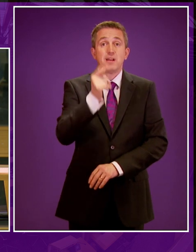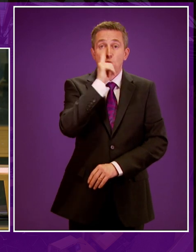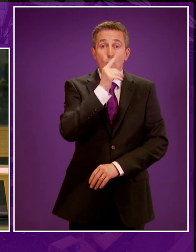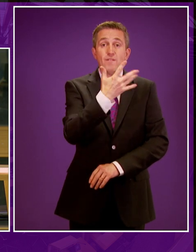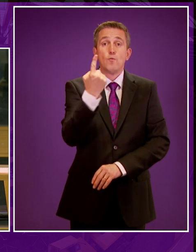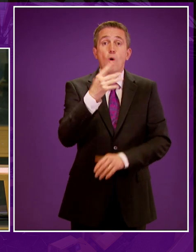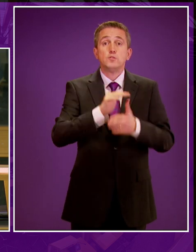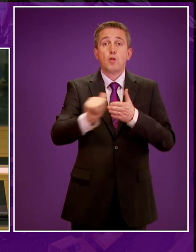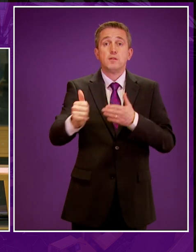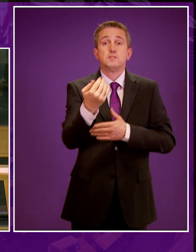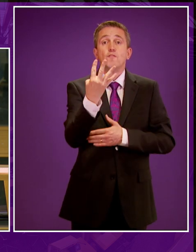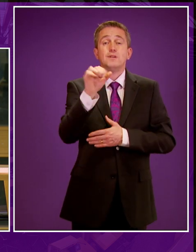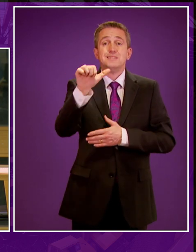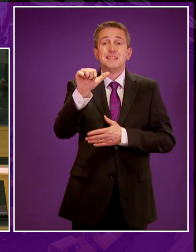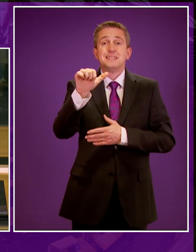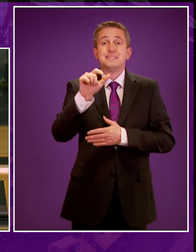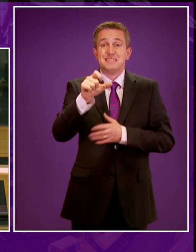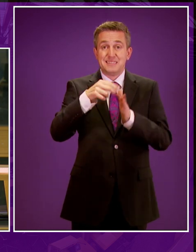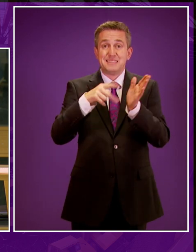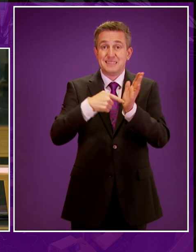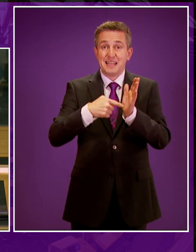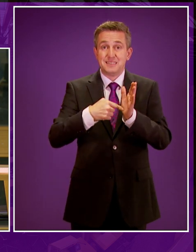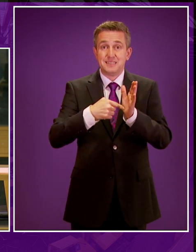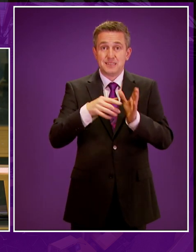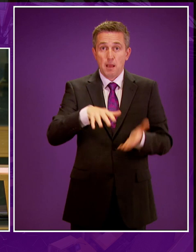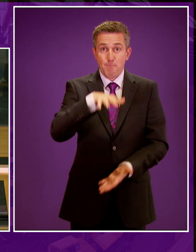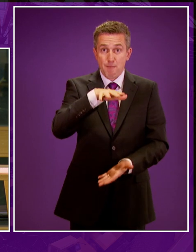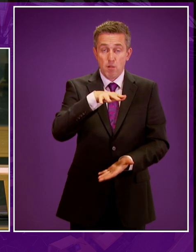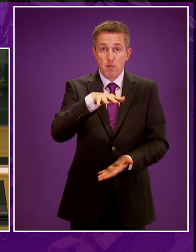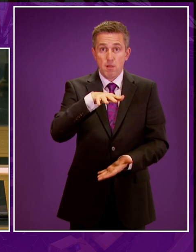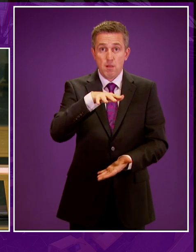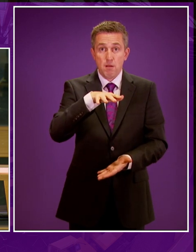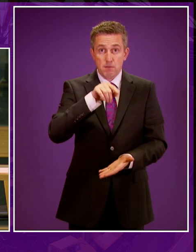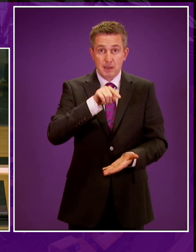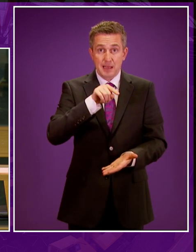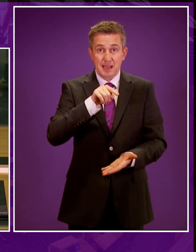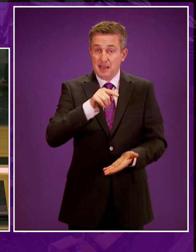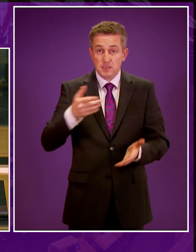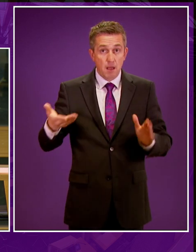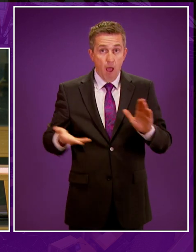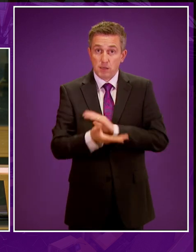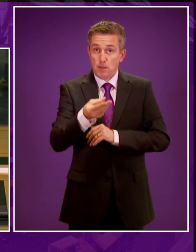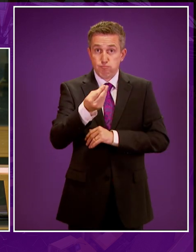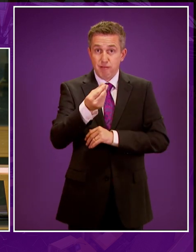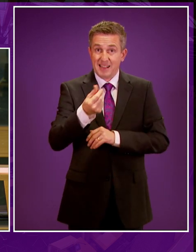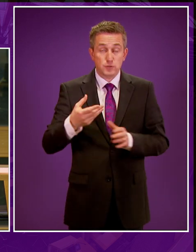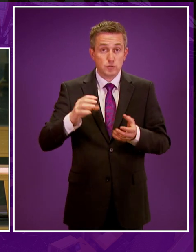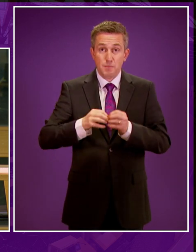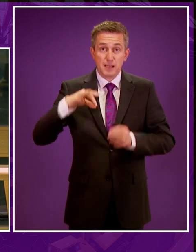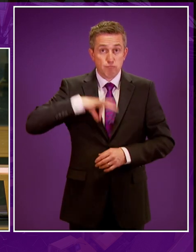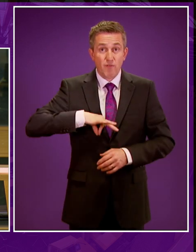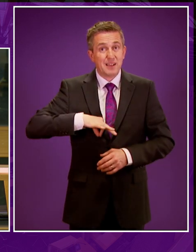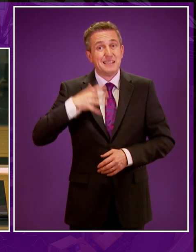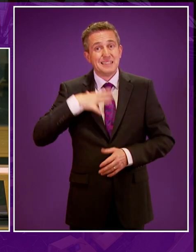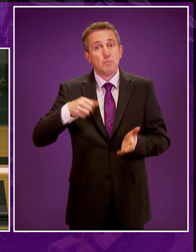51 dollars and 46 cents a barrel was far below the price that fracking requires to make a profit, which is around